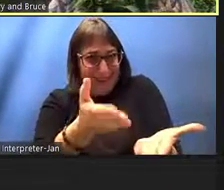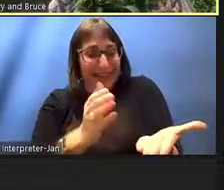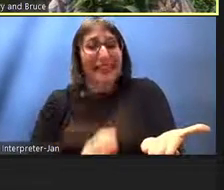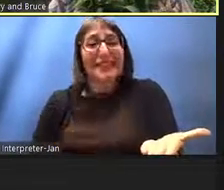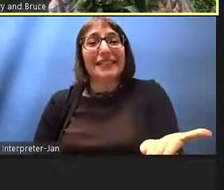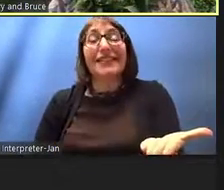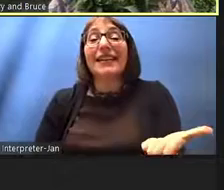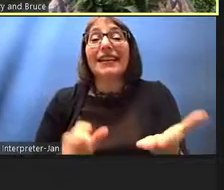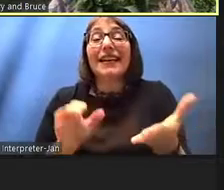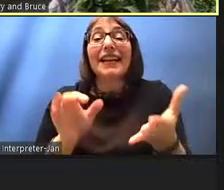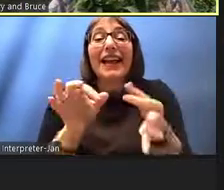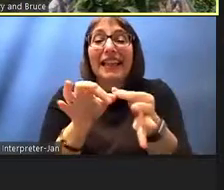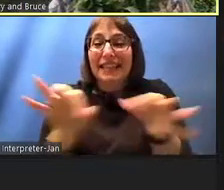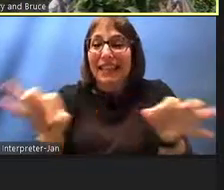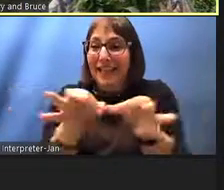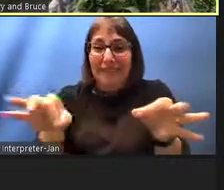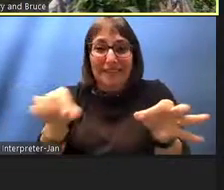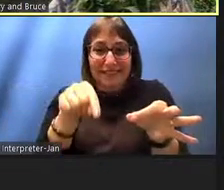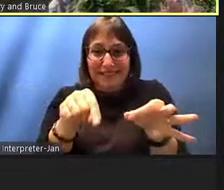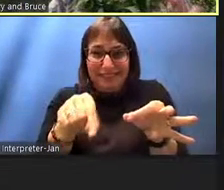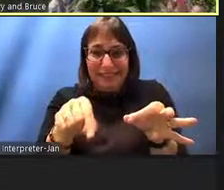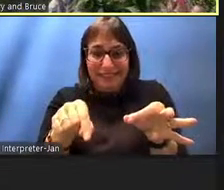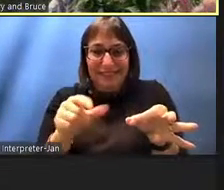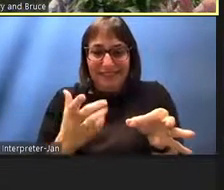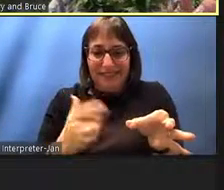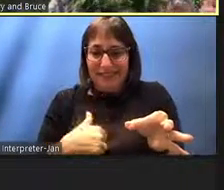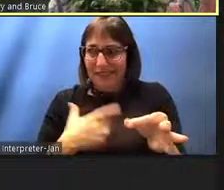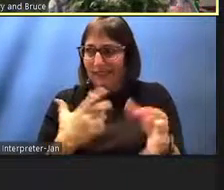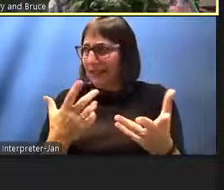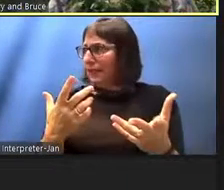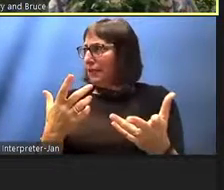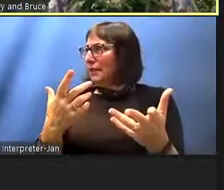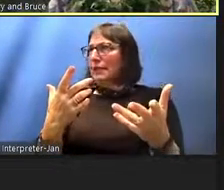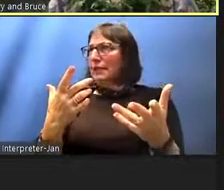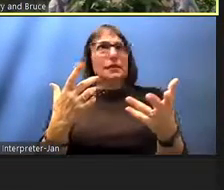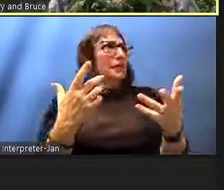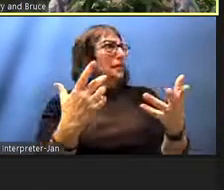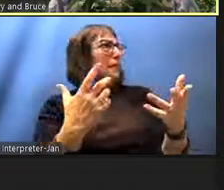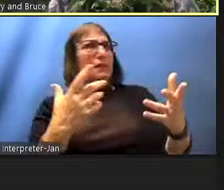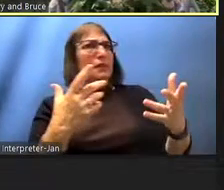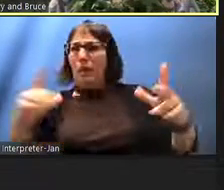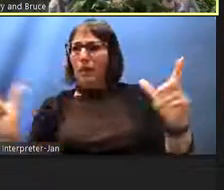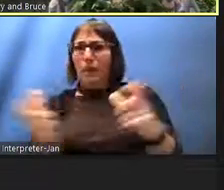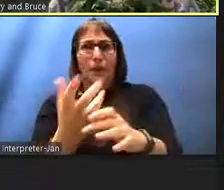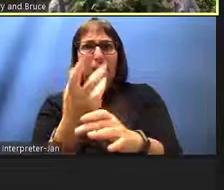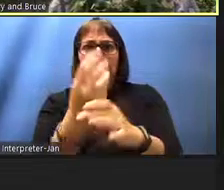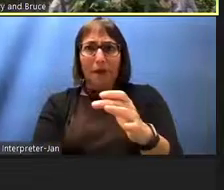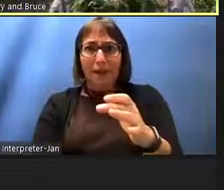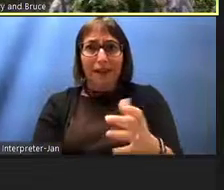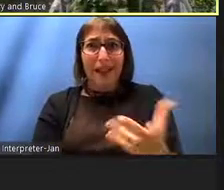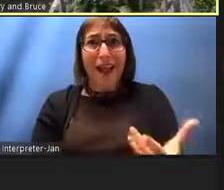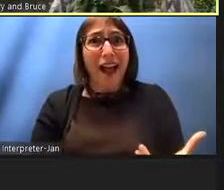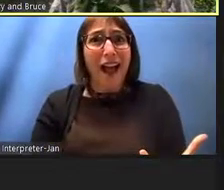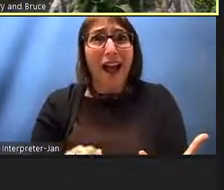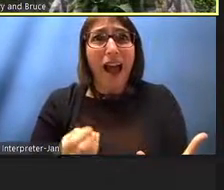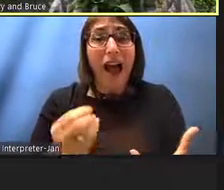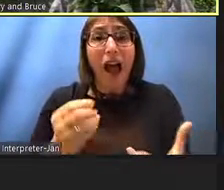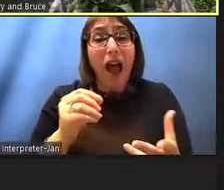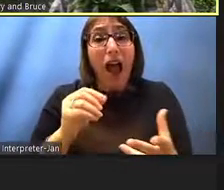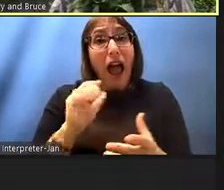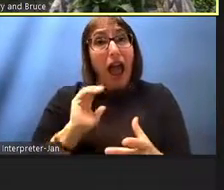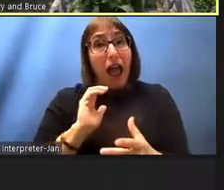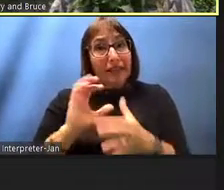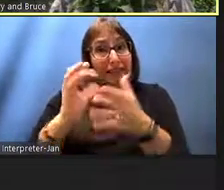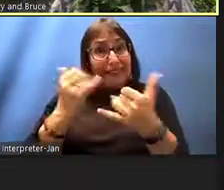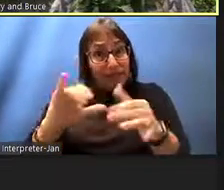the last thing that we turn around and look and say what happened to it it's not part of our forest and